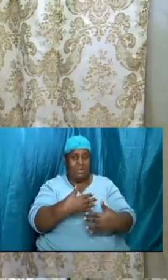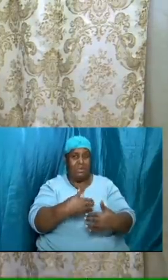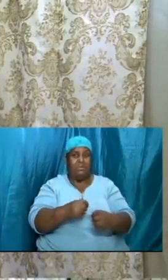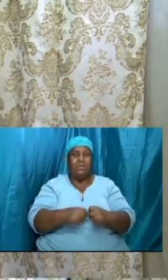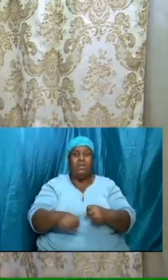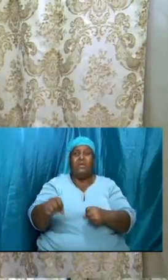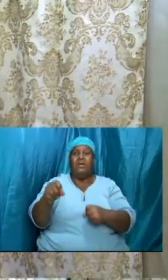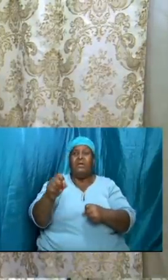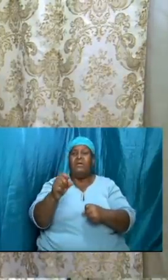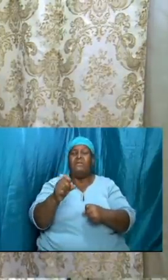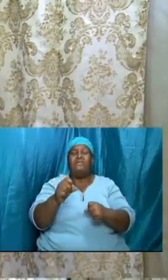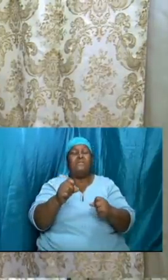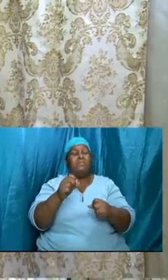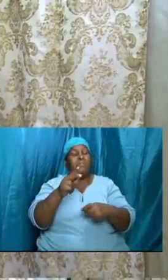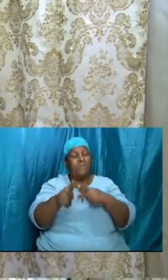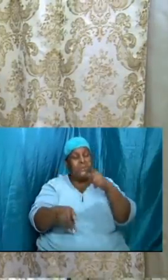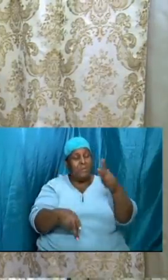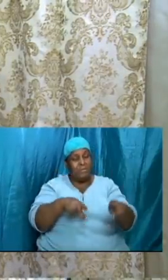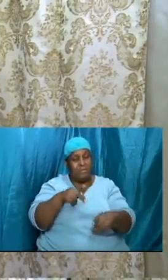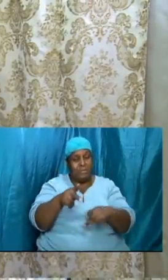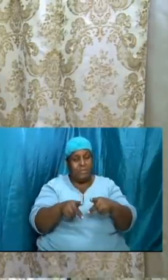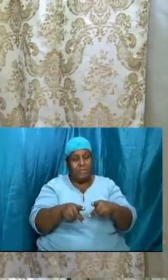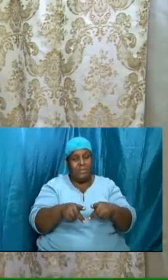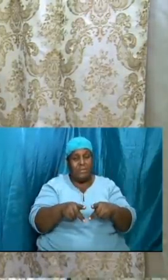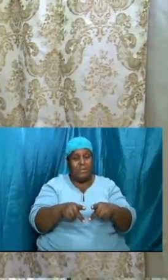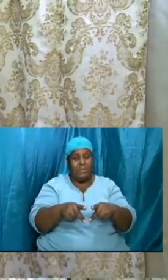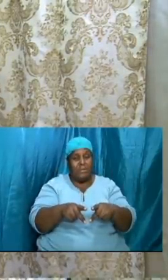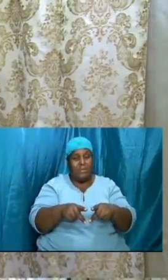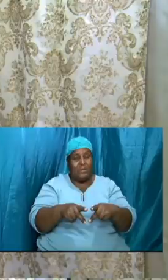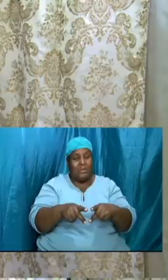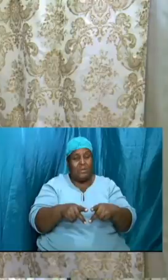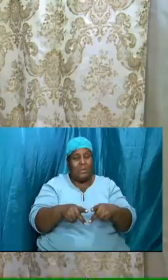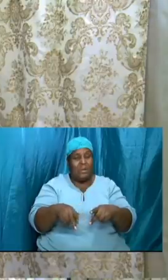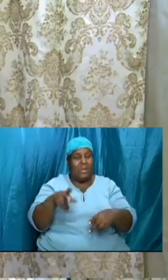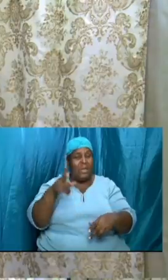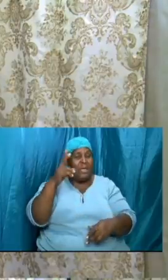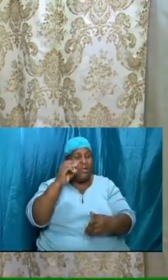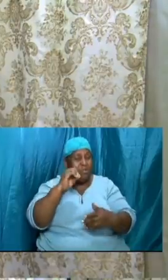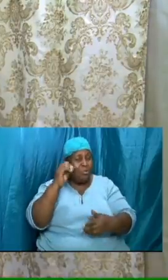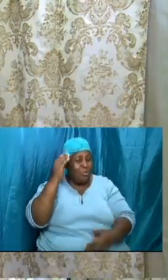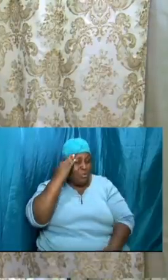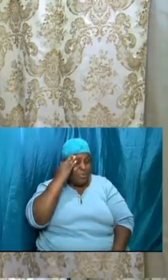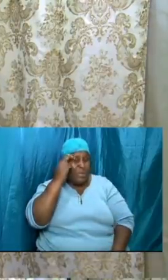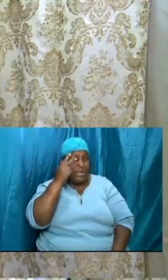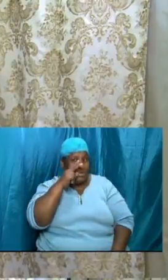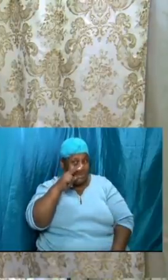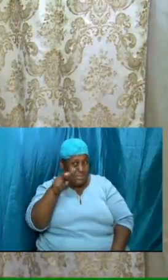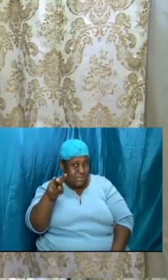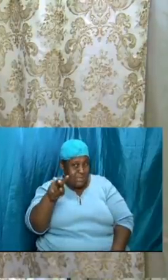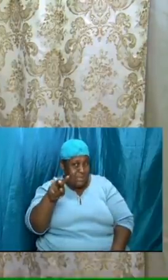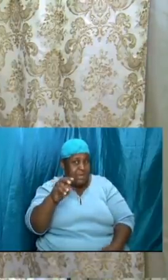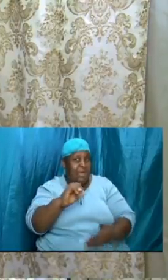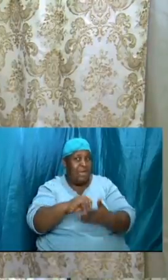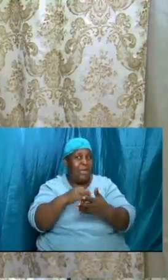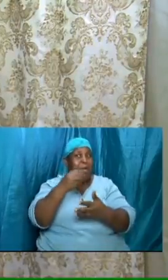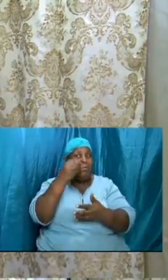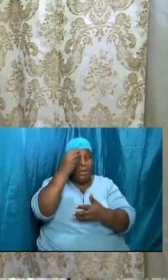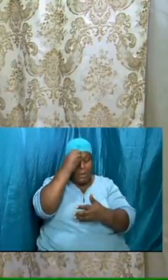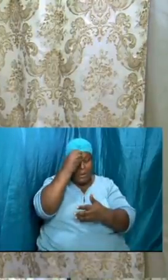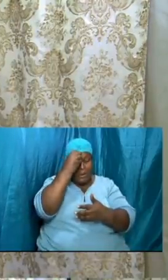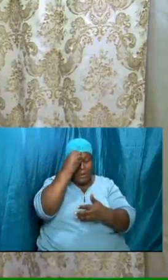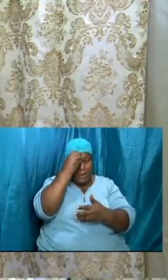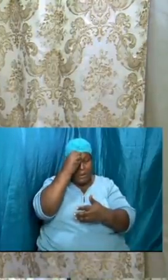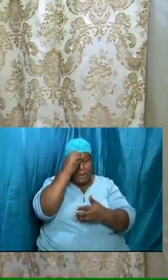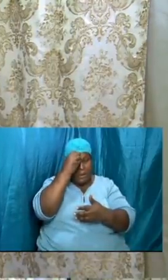hearing the thing and i am learning the thing but i realize that if the trumpet sounds